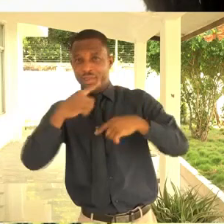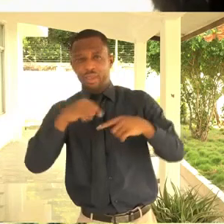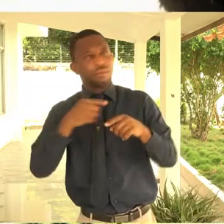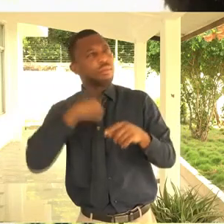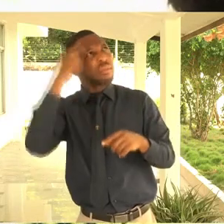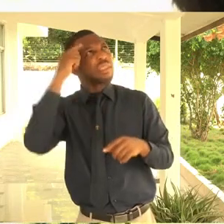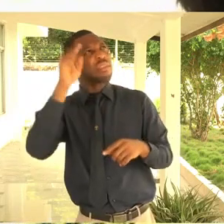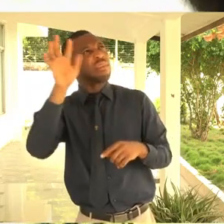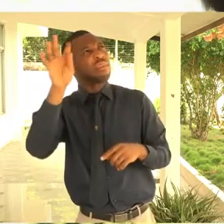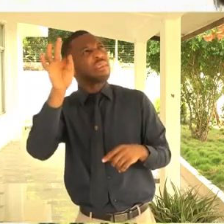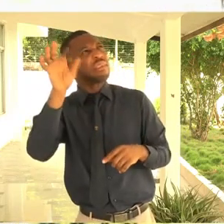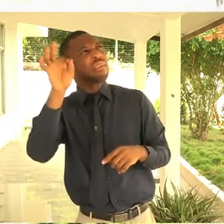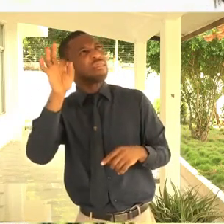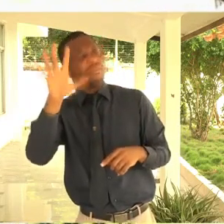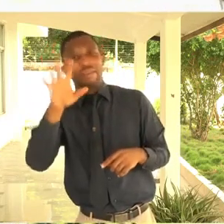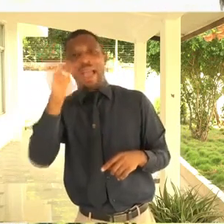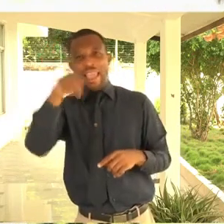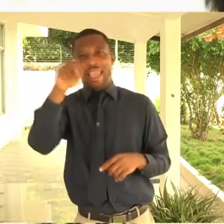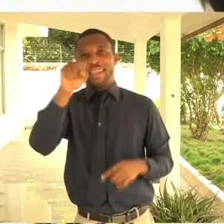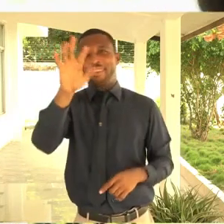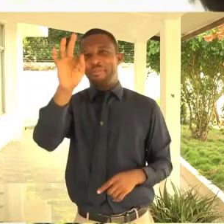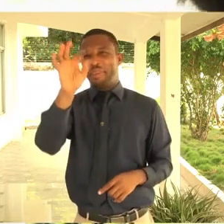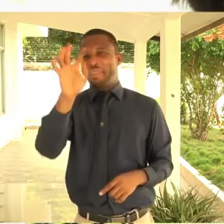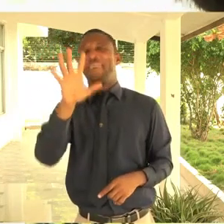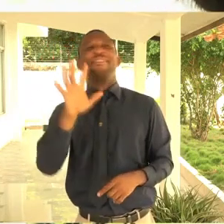since, I think,